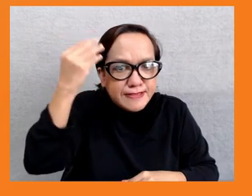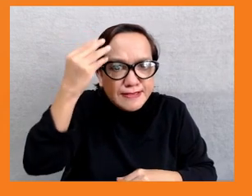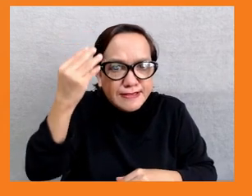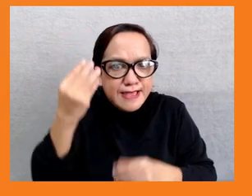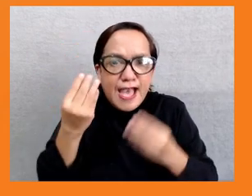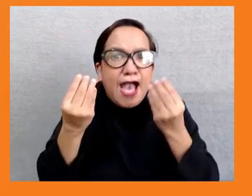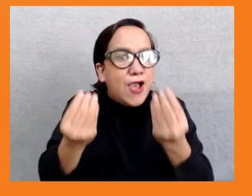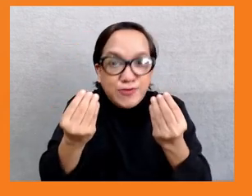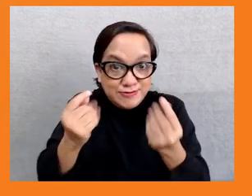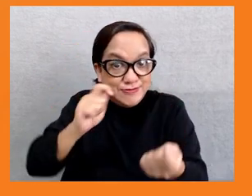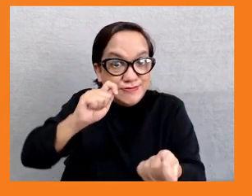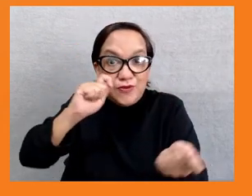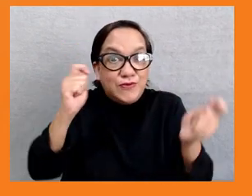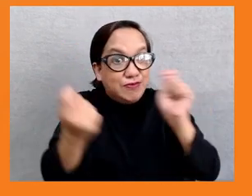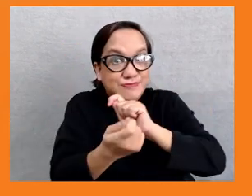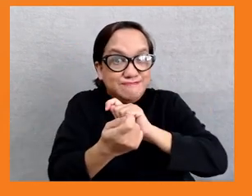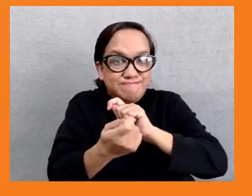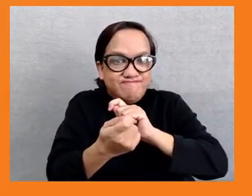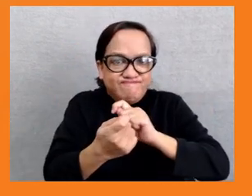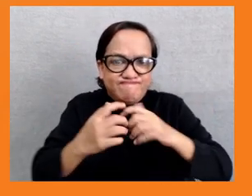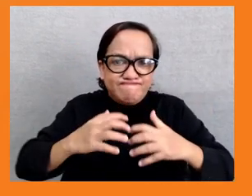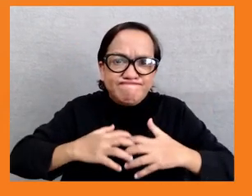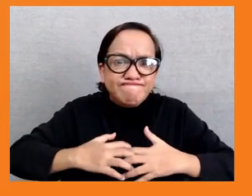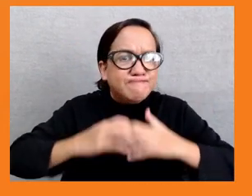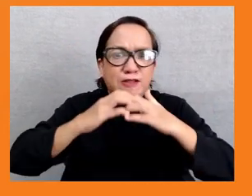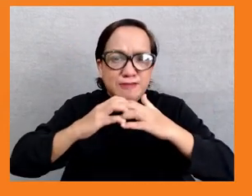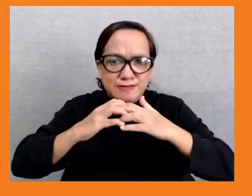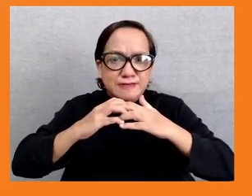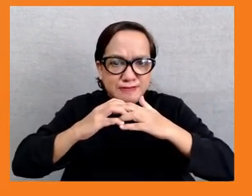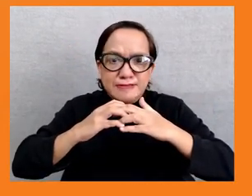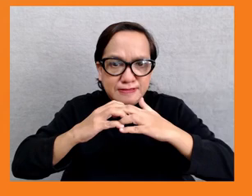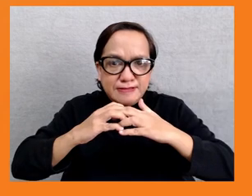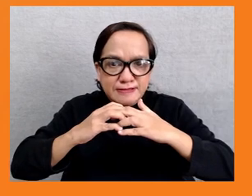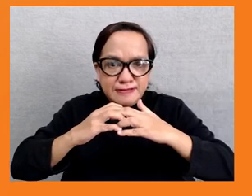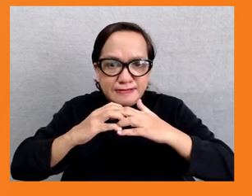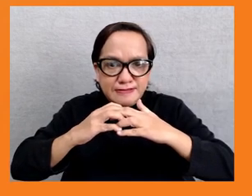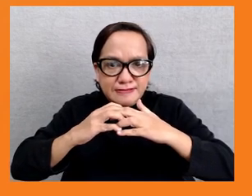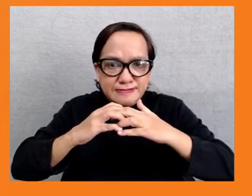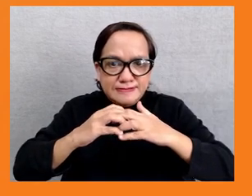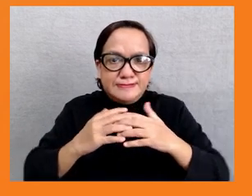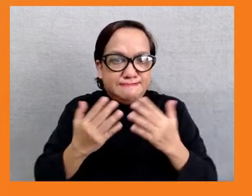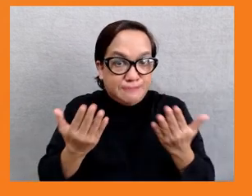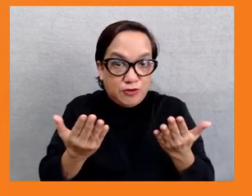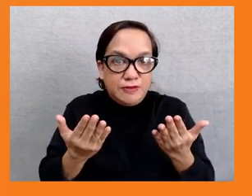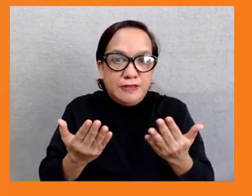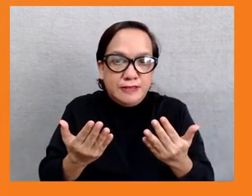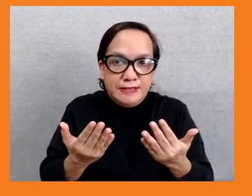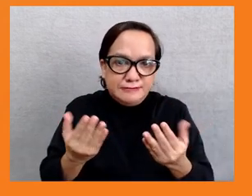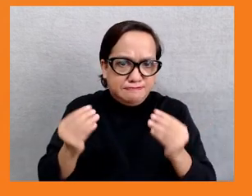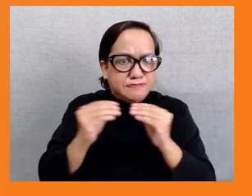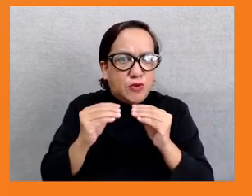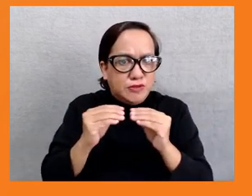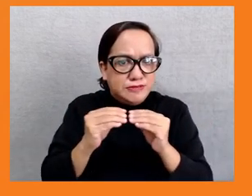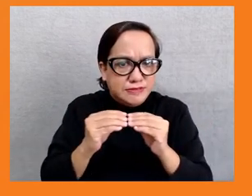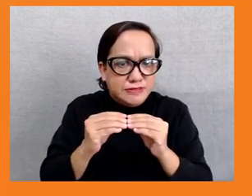You need to keep telling us what we don't want to hear and also what we must hear all the time. So please do ask questions